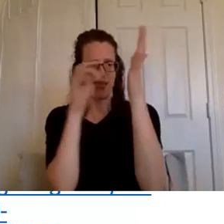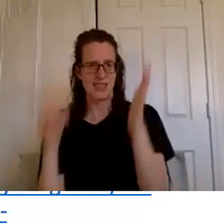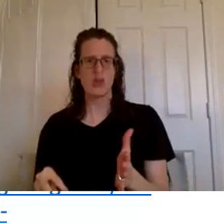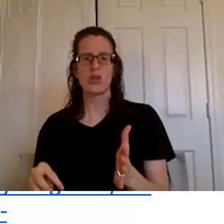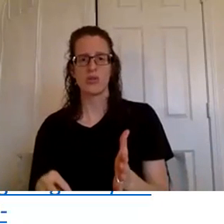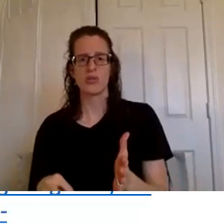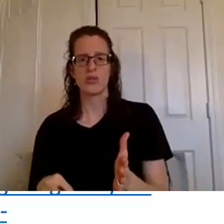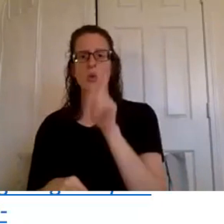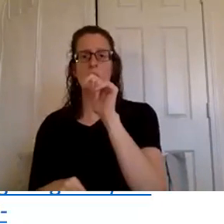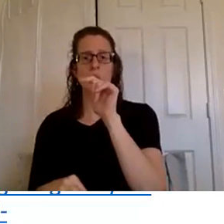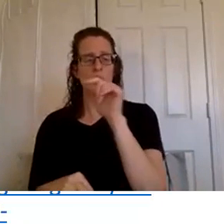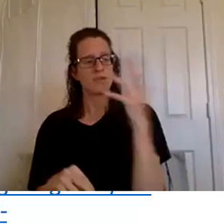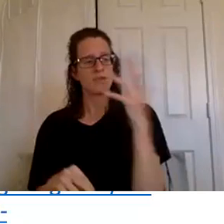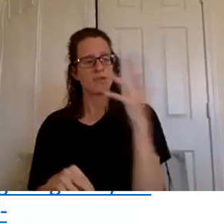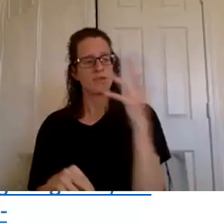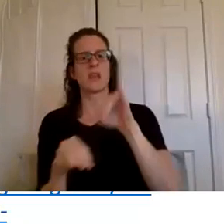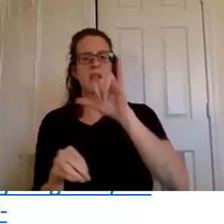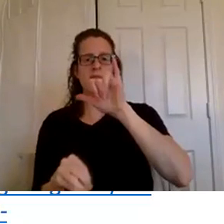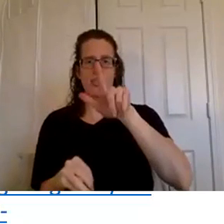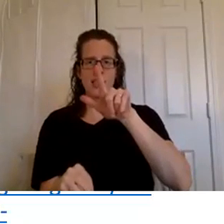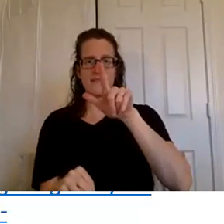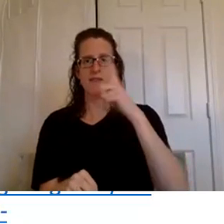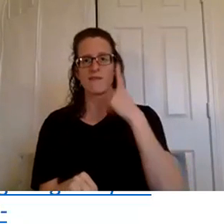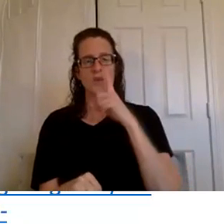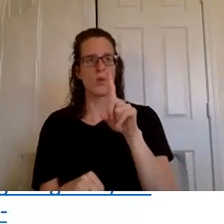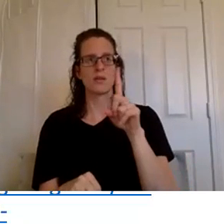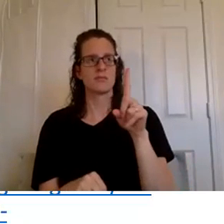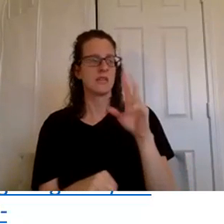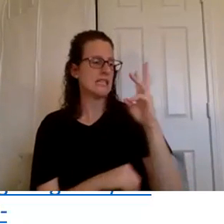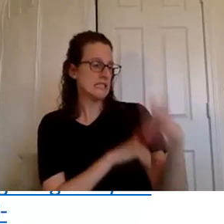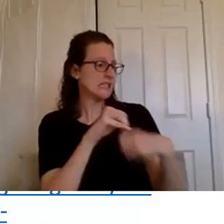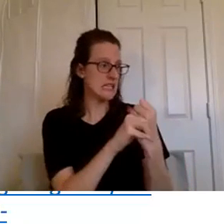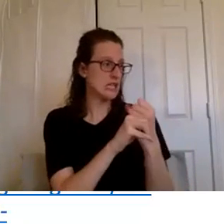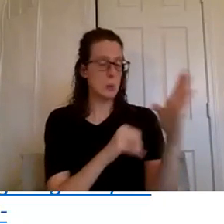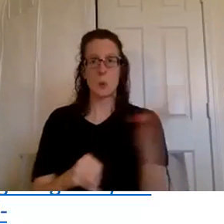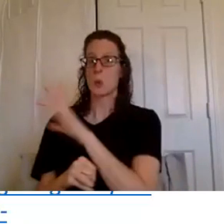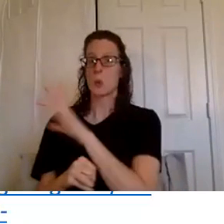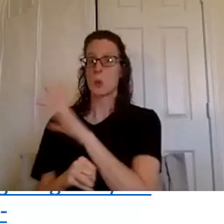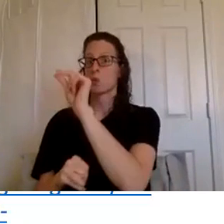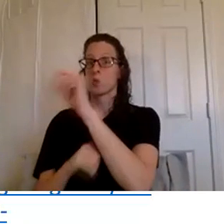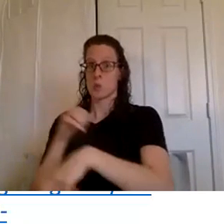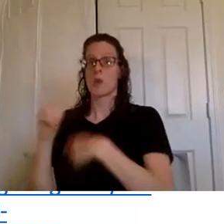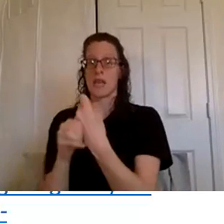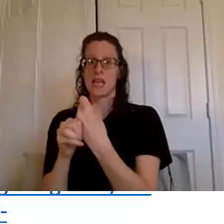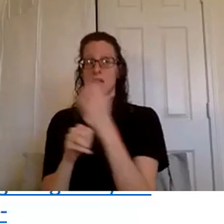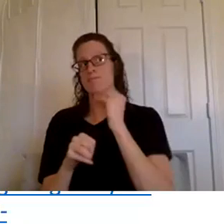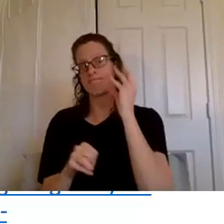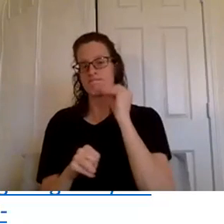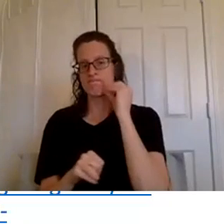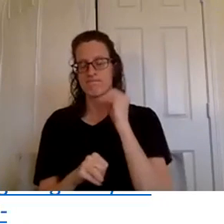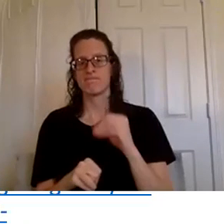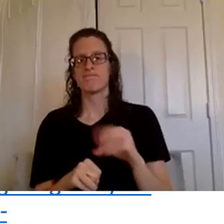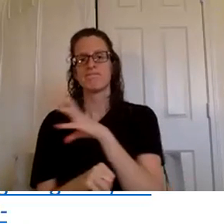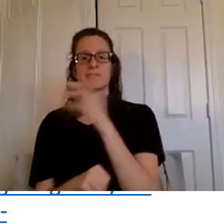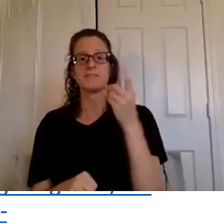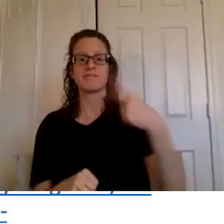been in young living for anywhere from six years to 20 years and they have